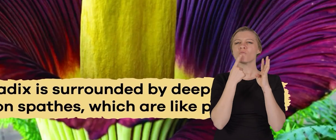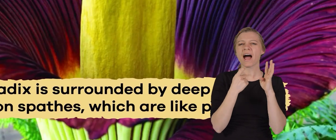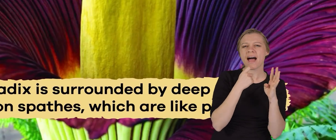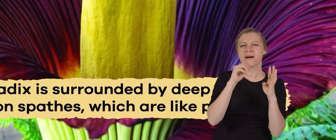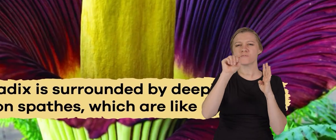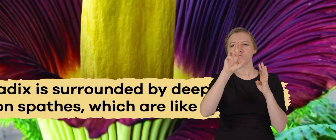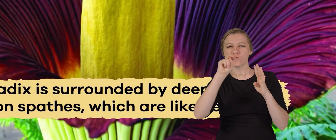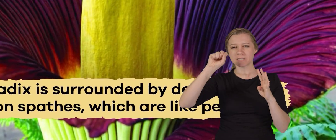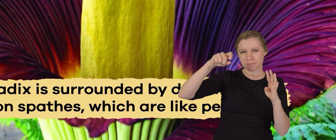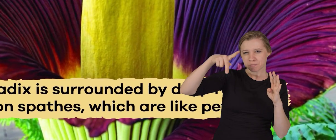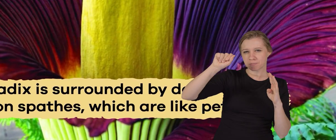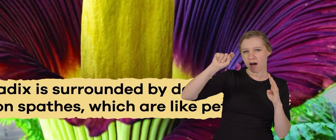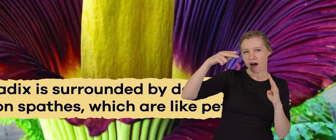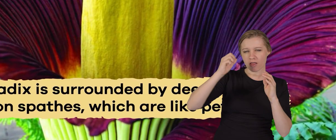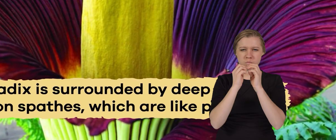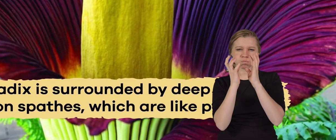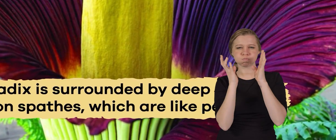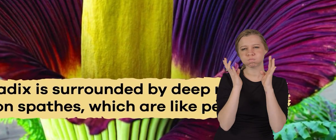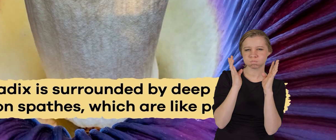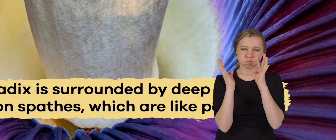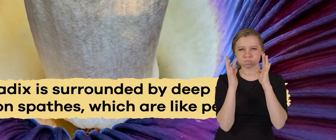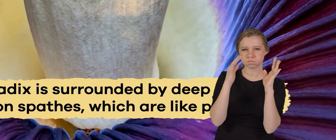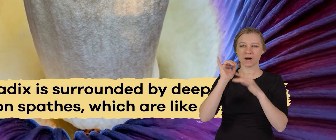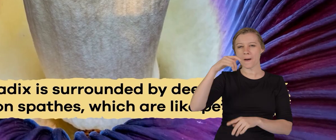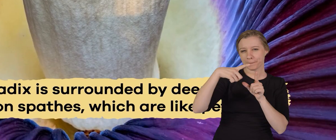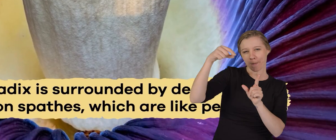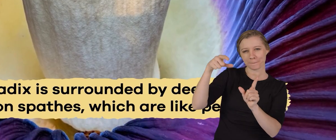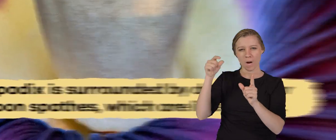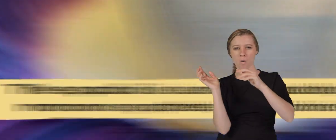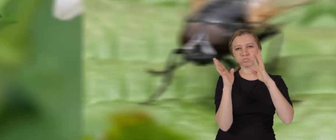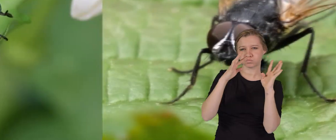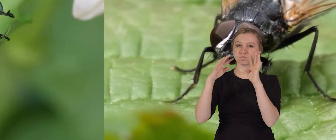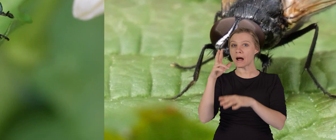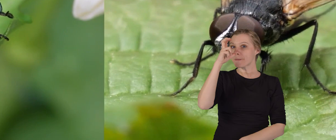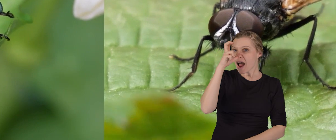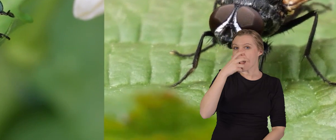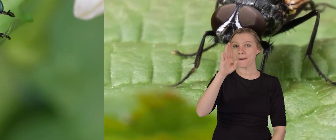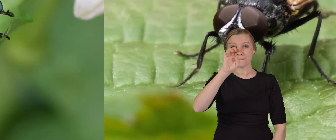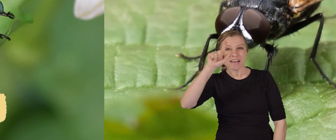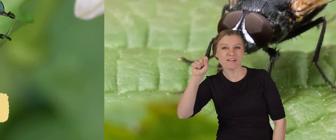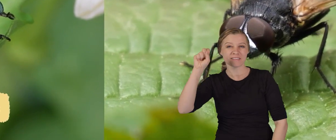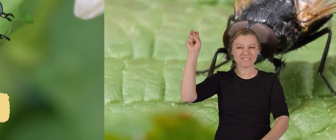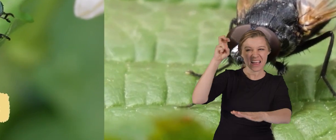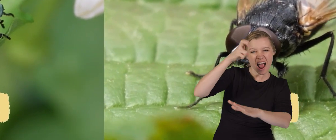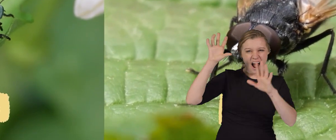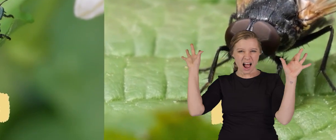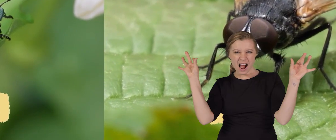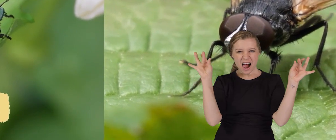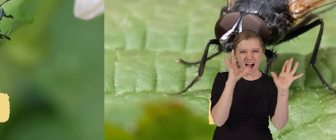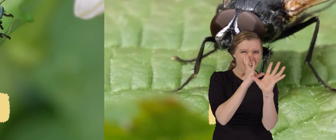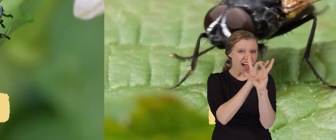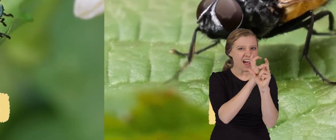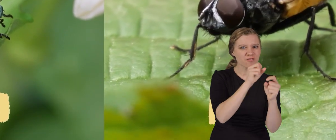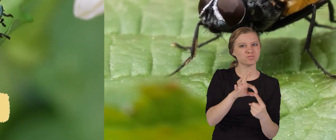deep red or maroon spadhe, which are like petals. Insects like beetles and flies